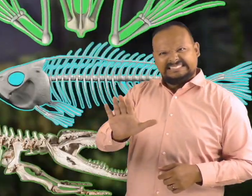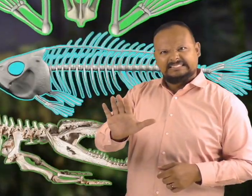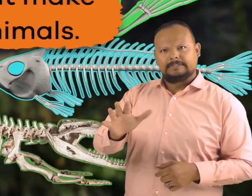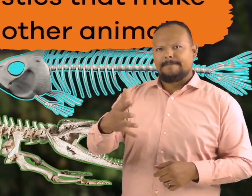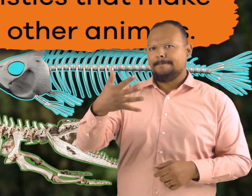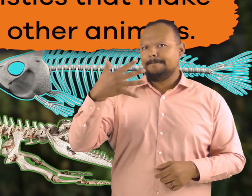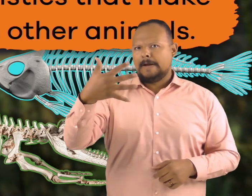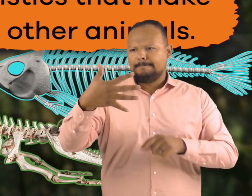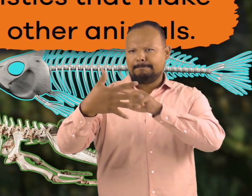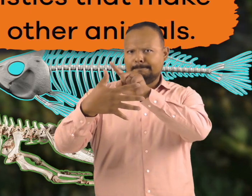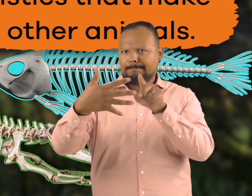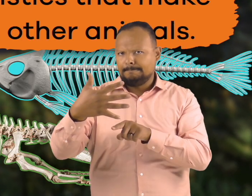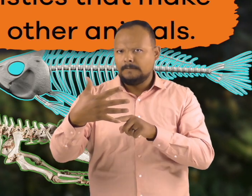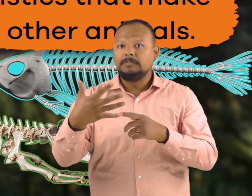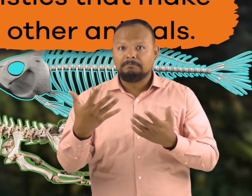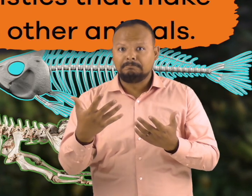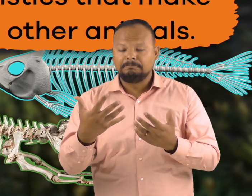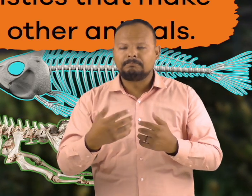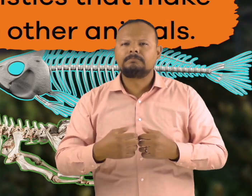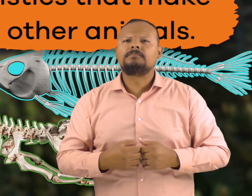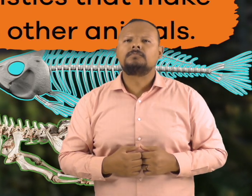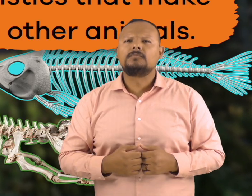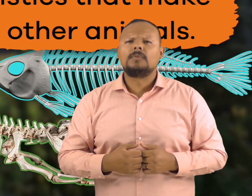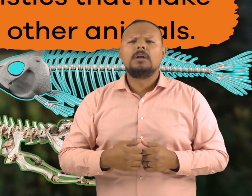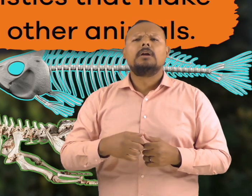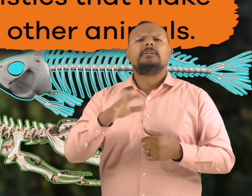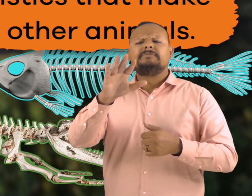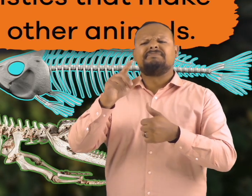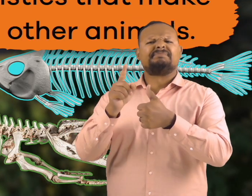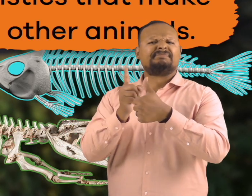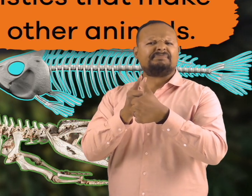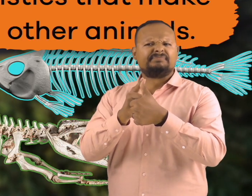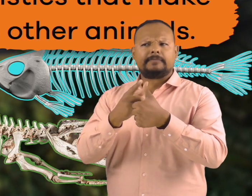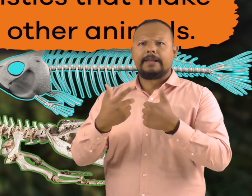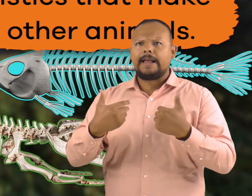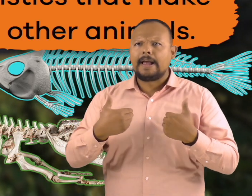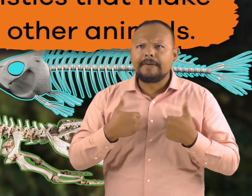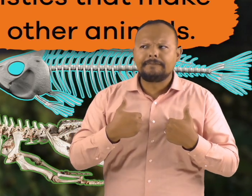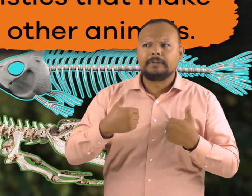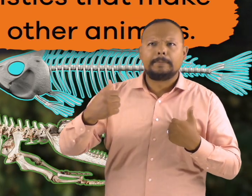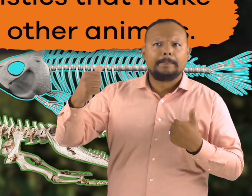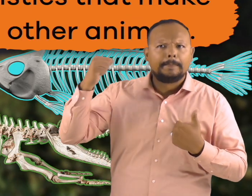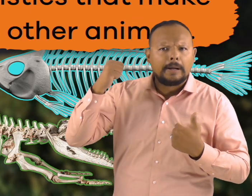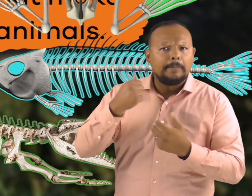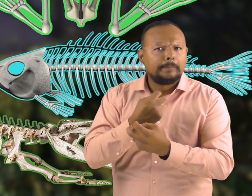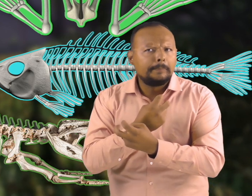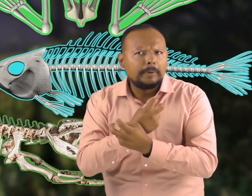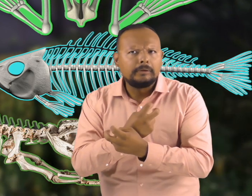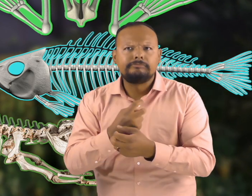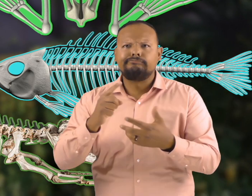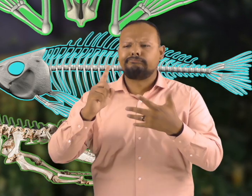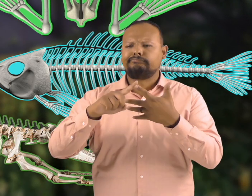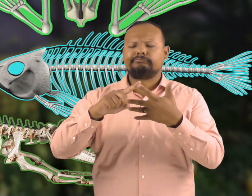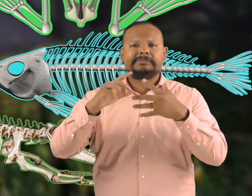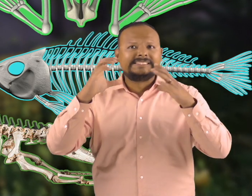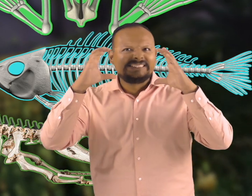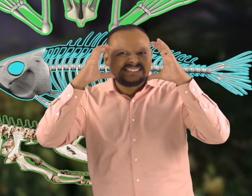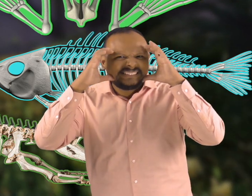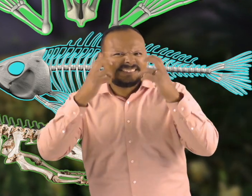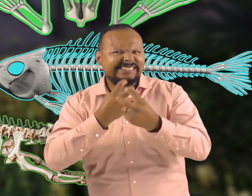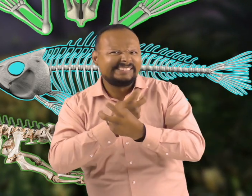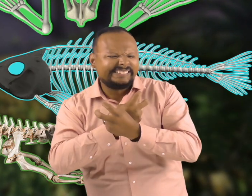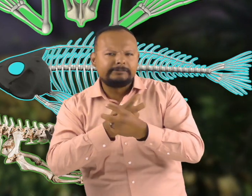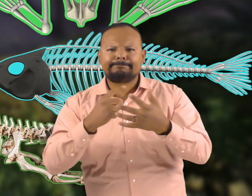There are five key characteristics that make vertebrates stand out from other animals. They have a backbone,